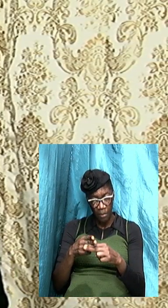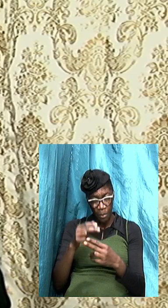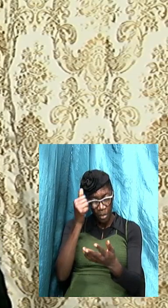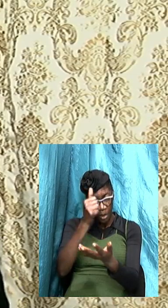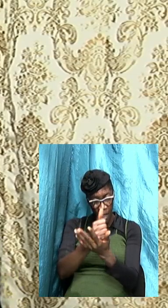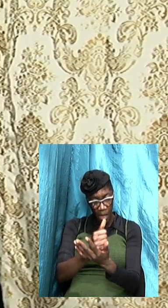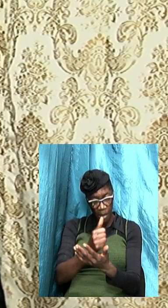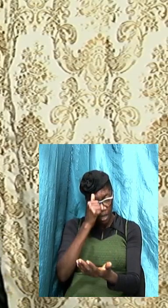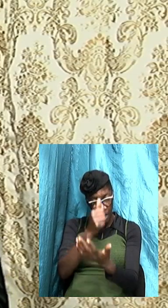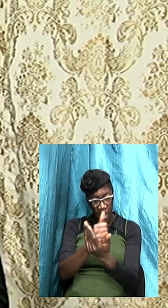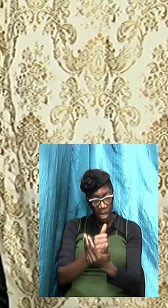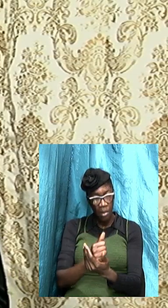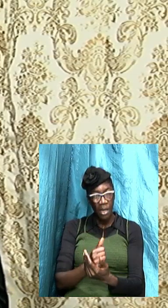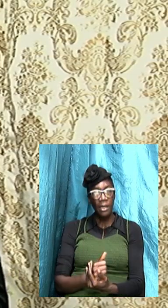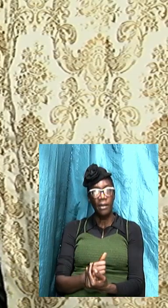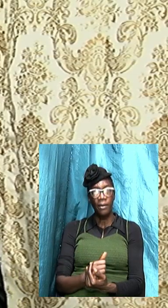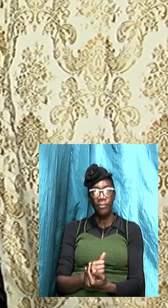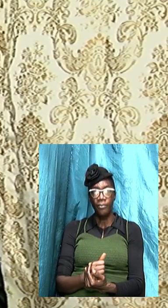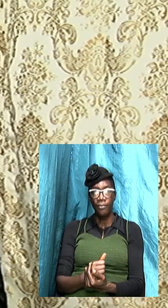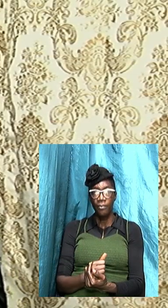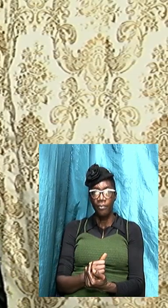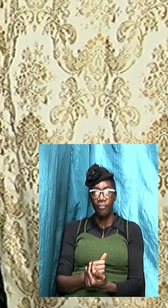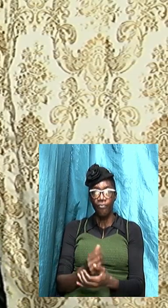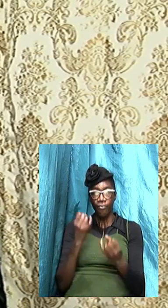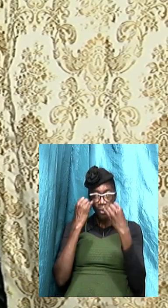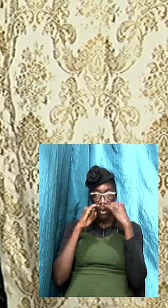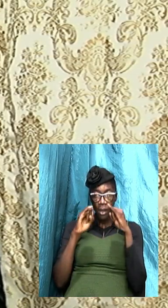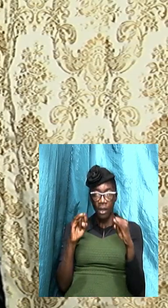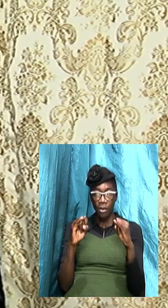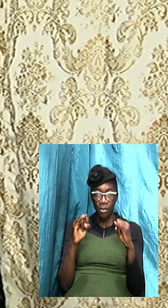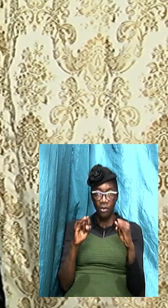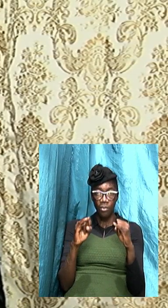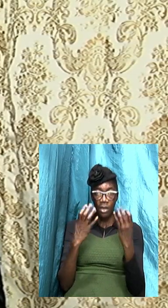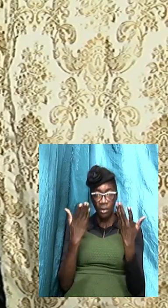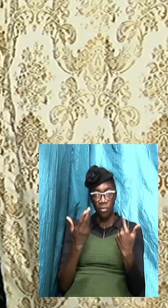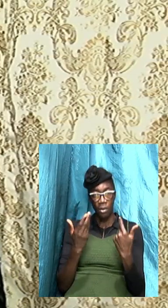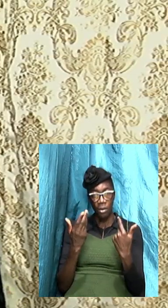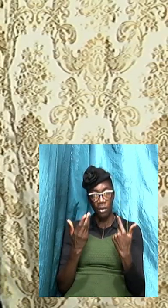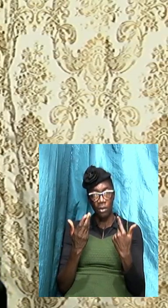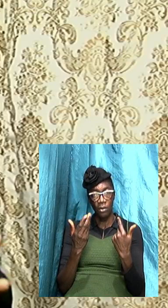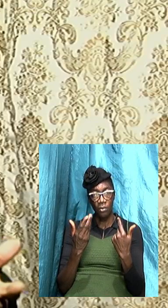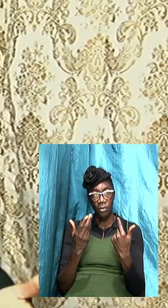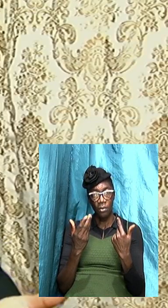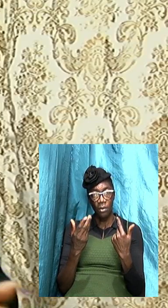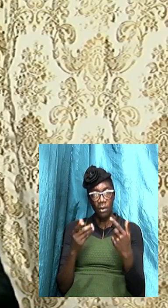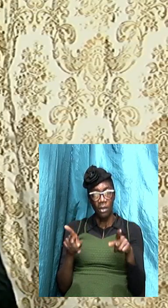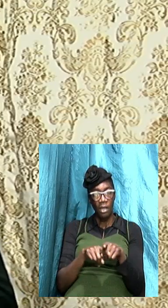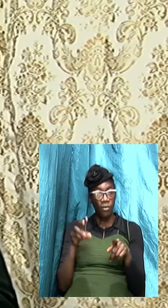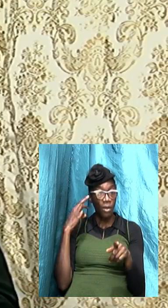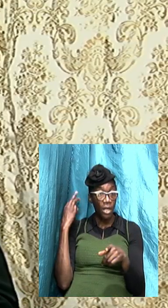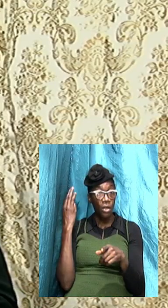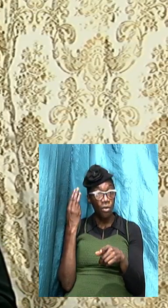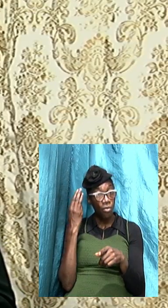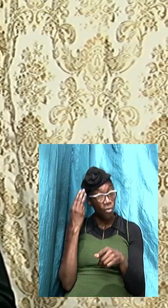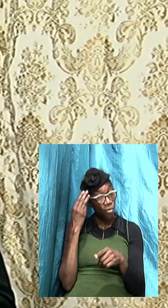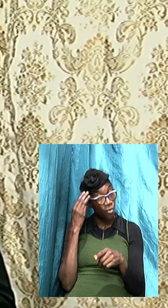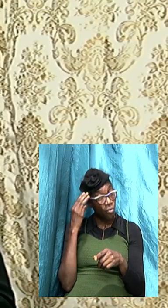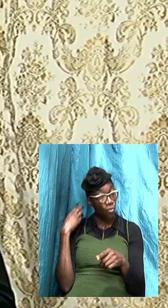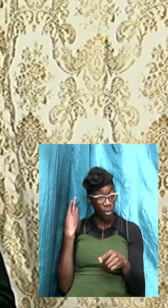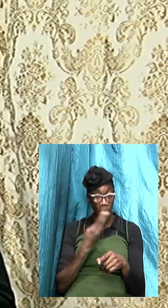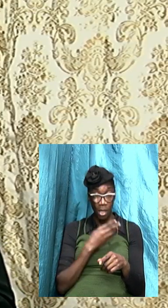amen amen by way of announcement I would like to as we know we